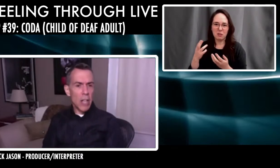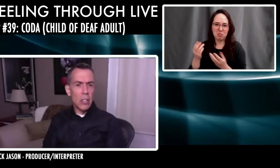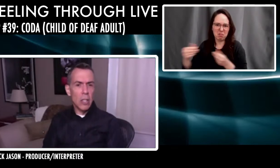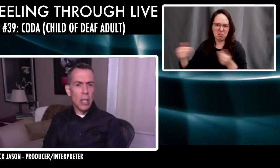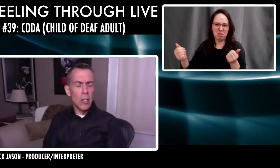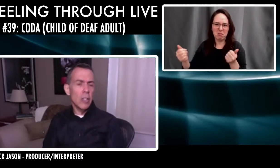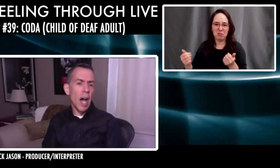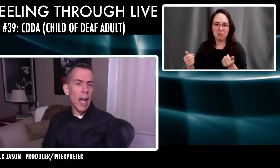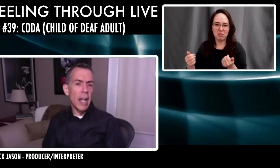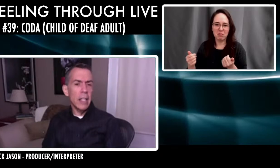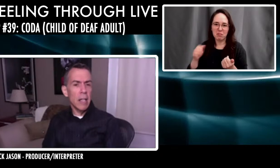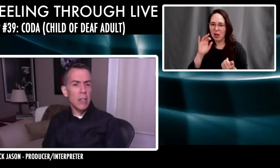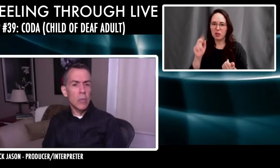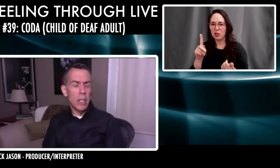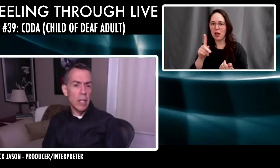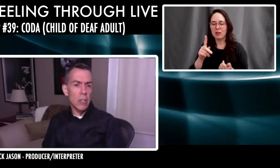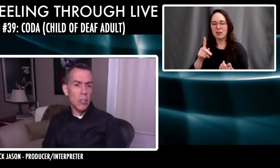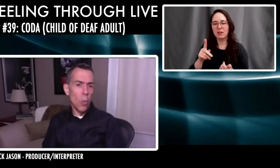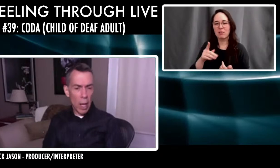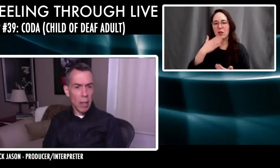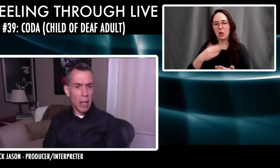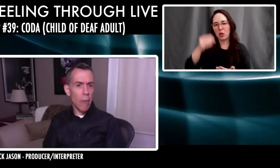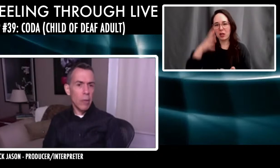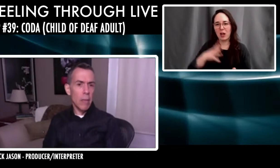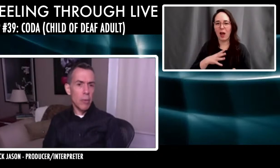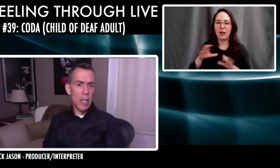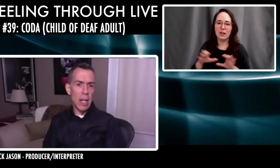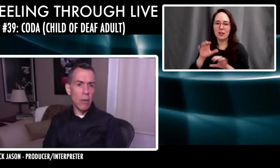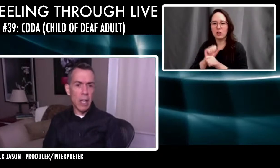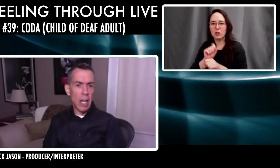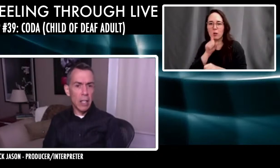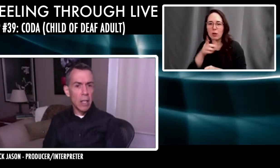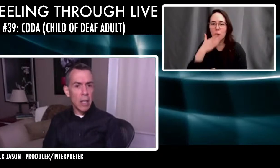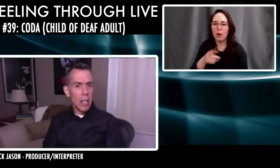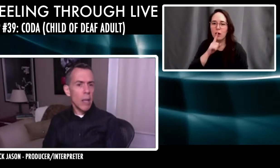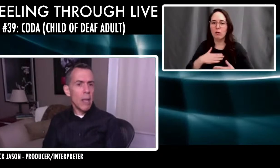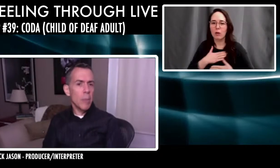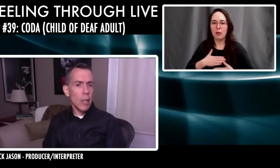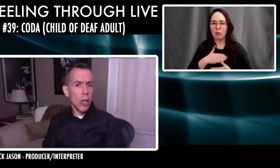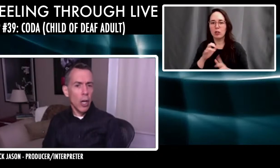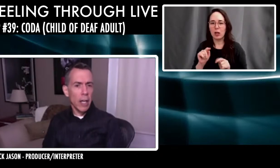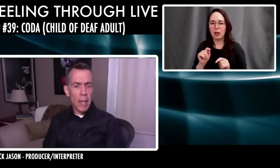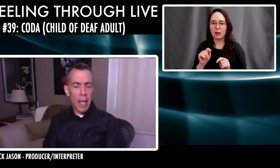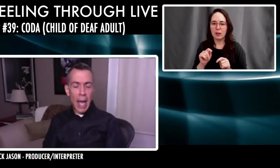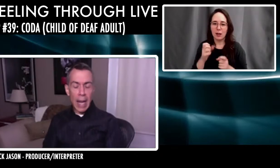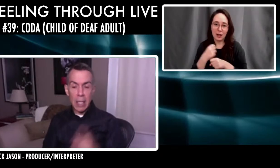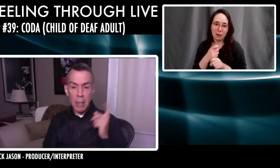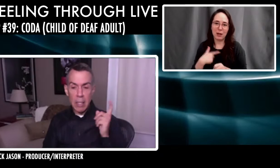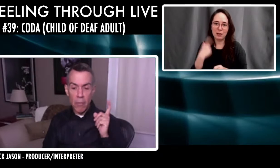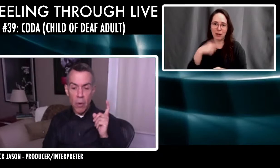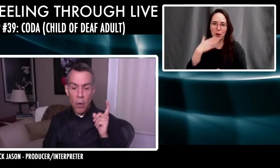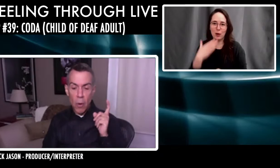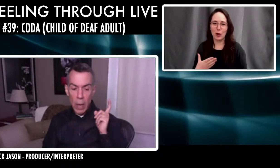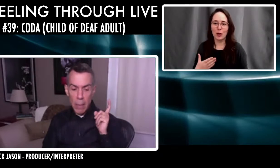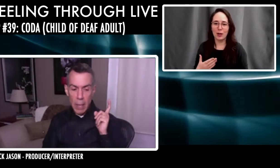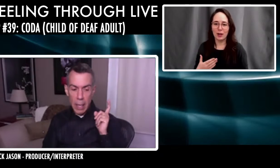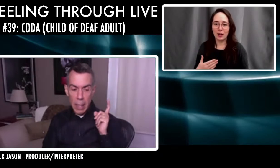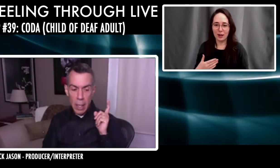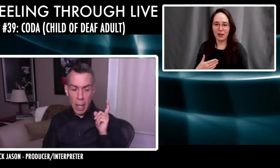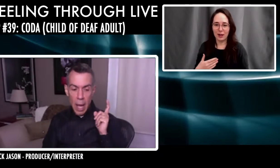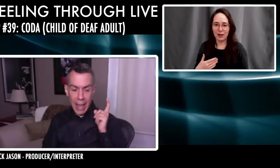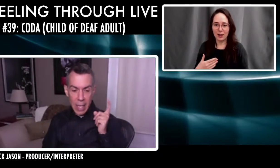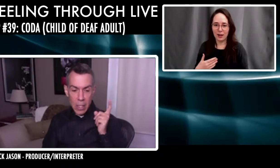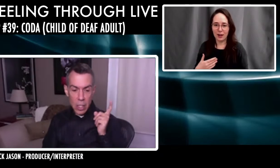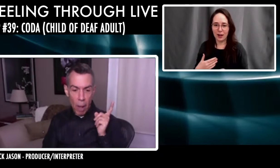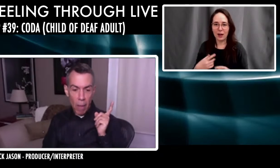And, and Jack's a good guy and he does what he does so well. And I really appreciate it. And I don't think I could, you know, he makes me look good. And I thought to myself, wait a minute,